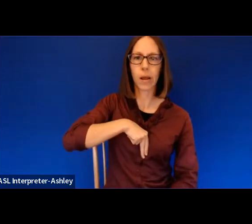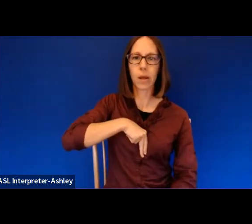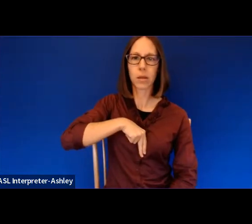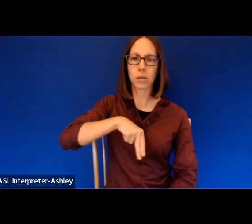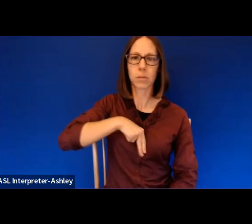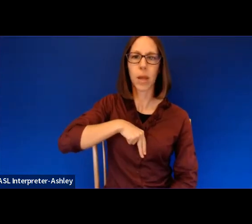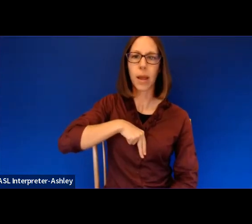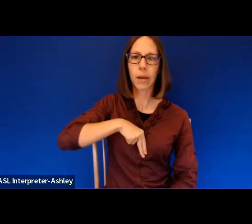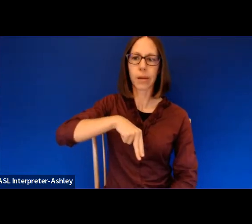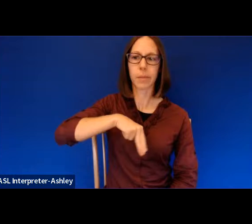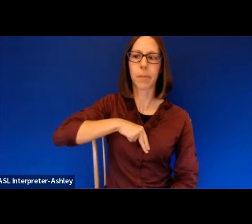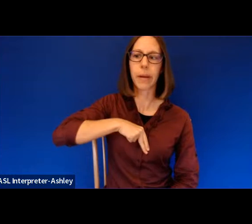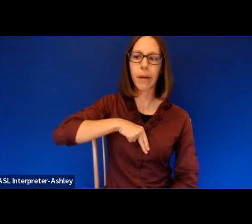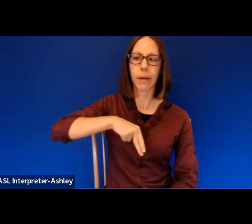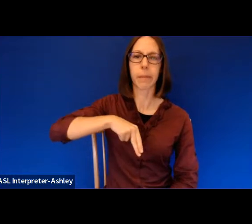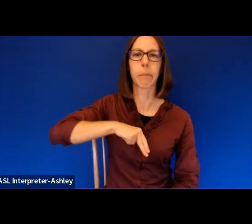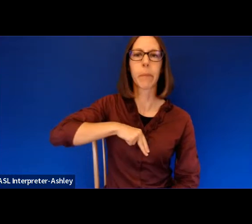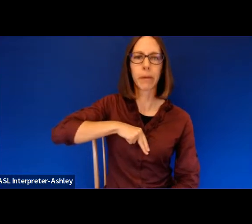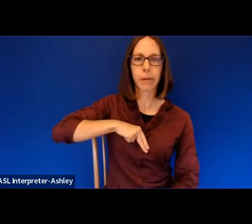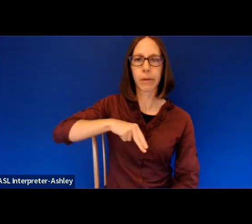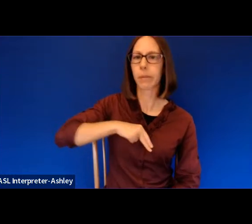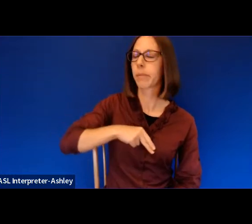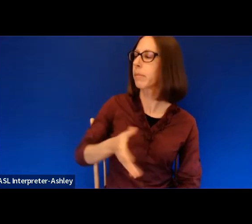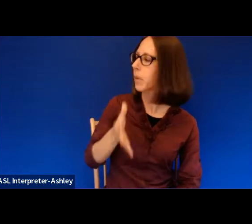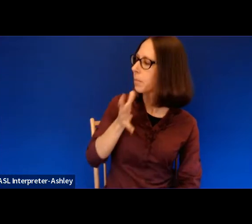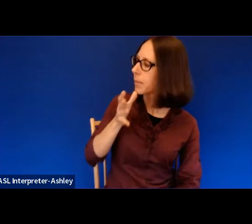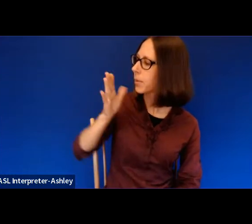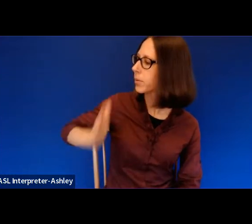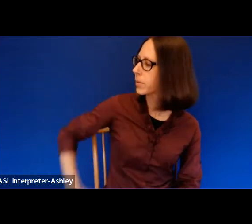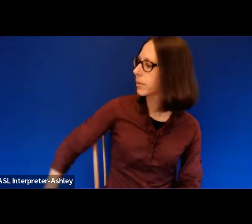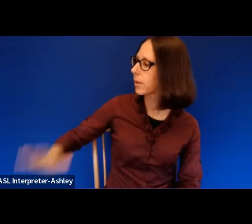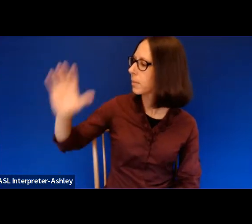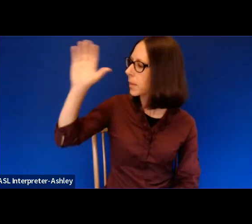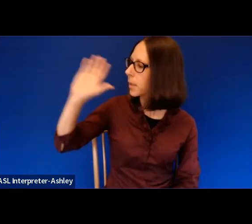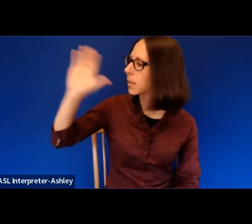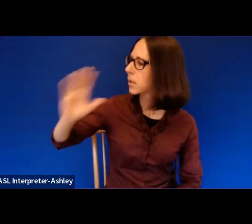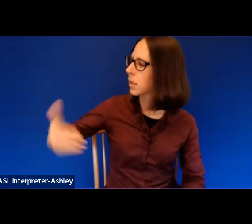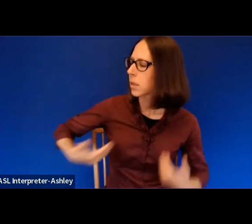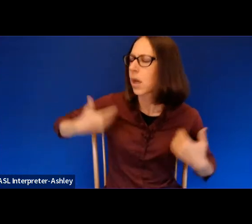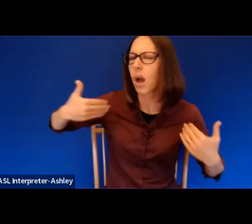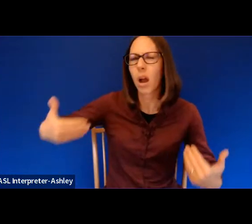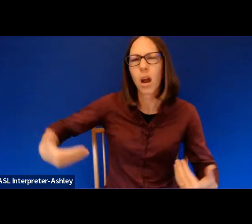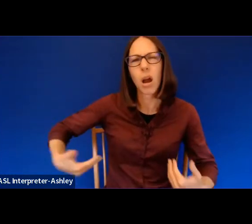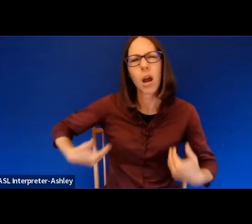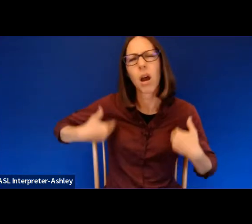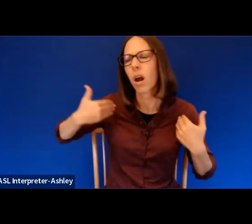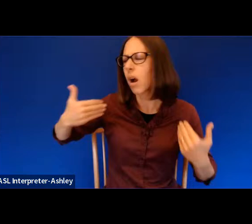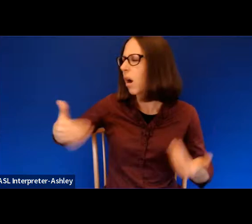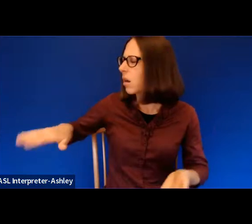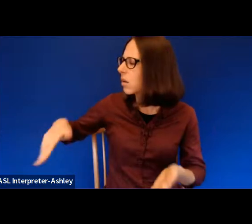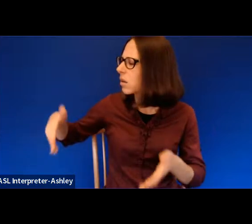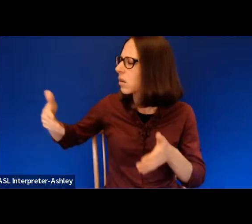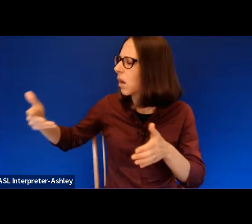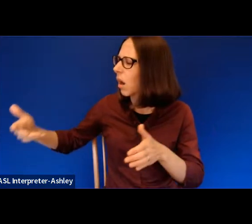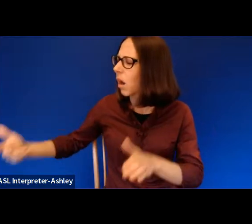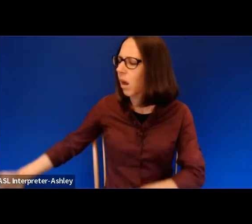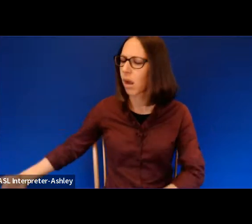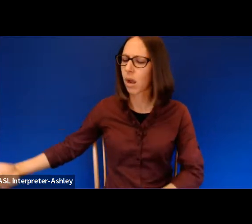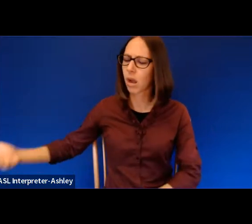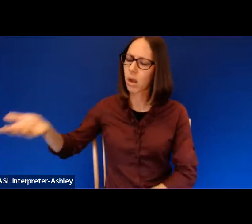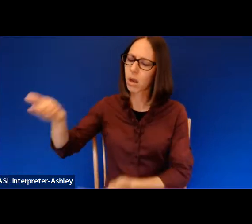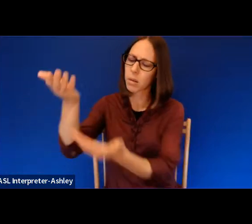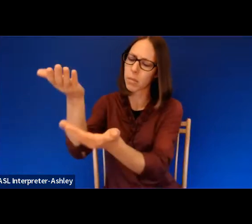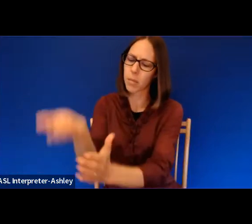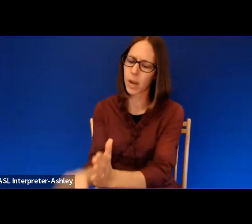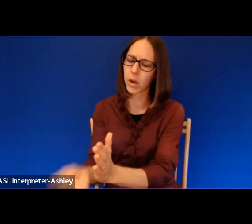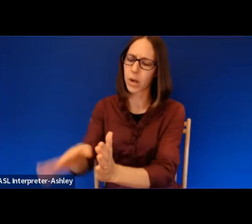chest. On my mother's side, my cousin. Too young. Dirt a pile above her. But no stone. Nothing